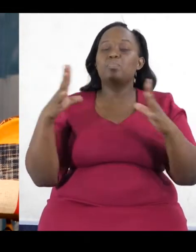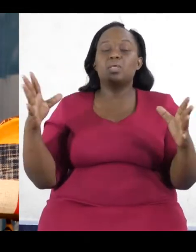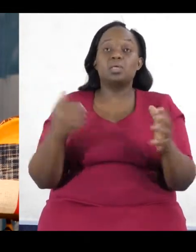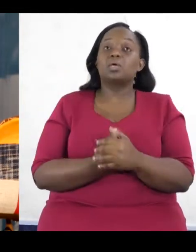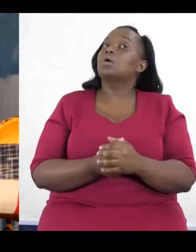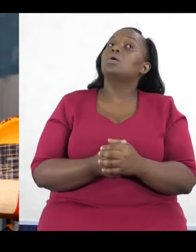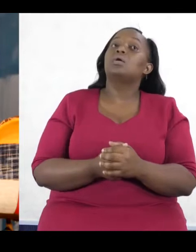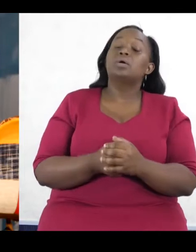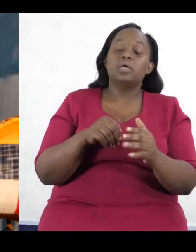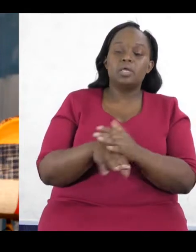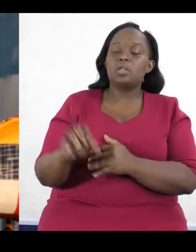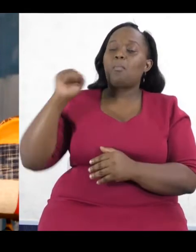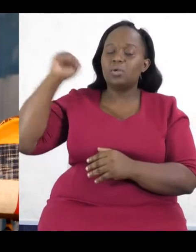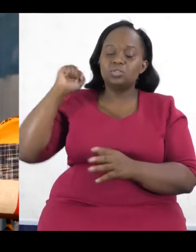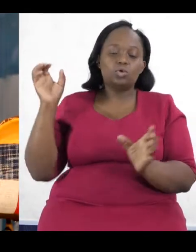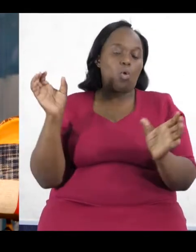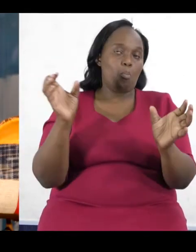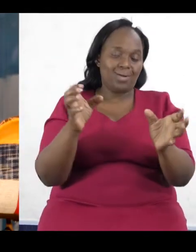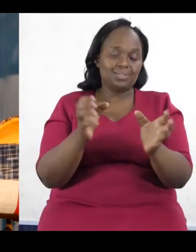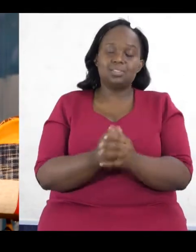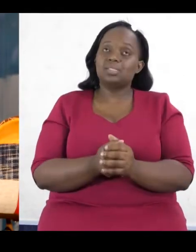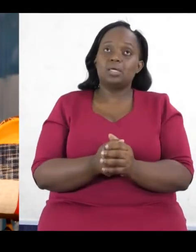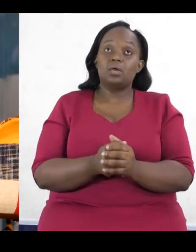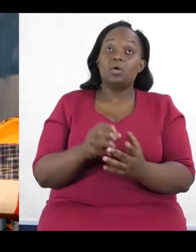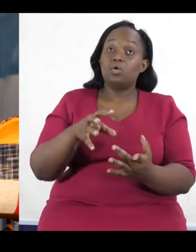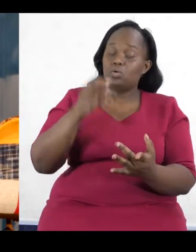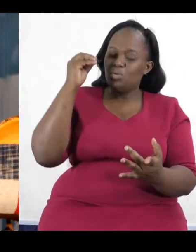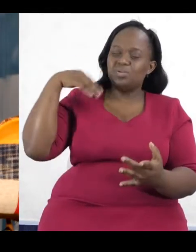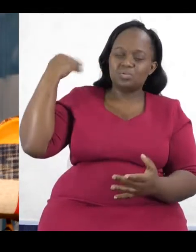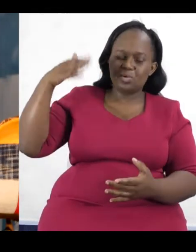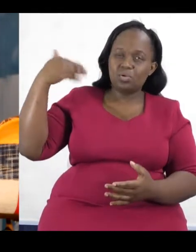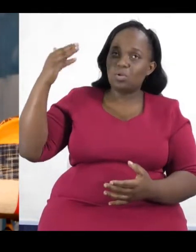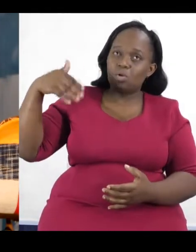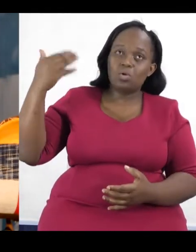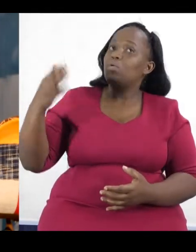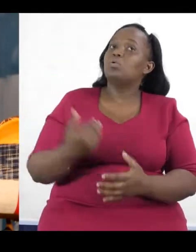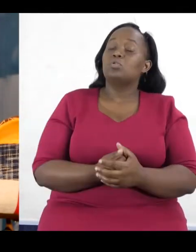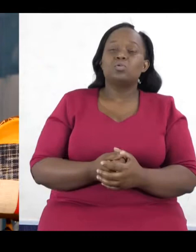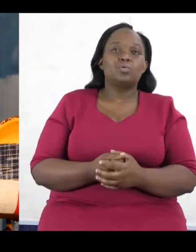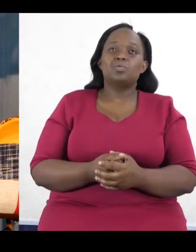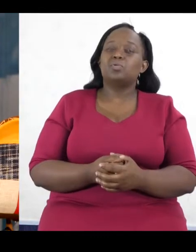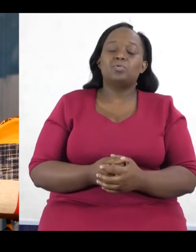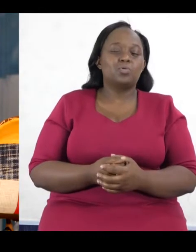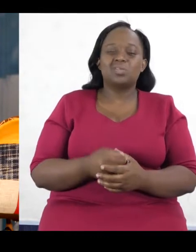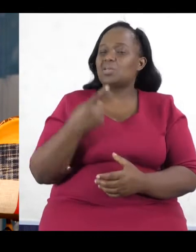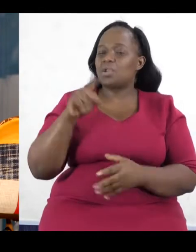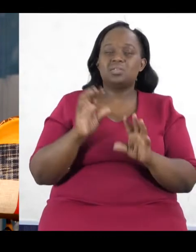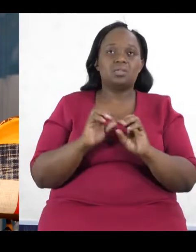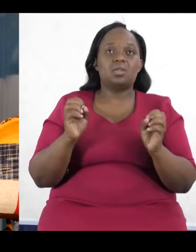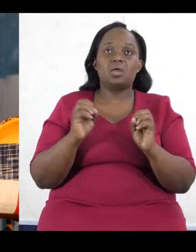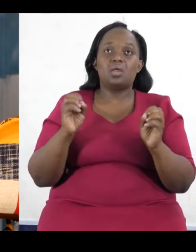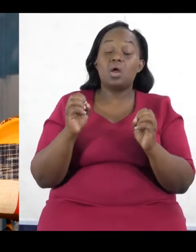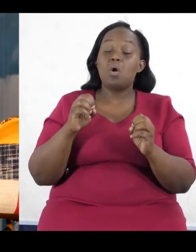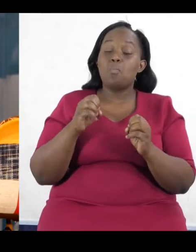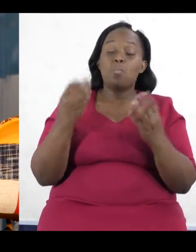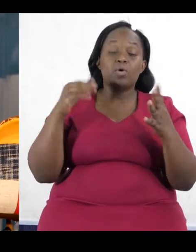The nominations are almost always not done properly, especially in the big political parties. And we still, Kenyans still vote